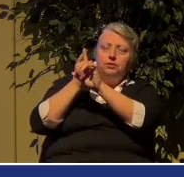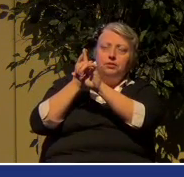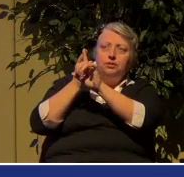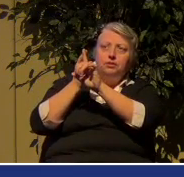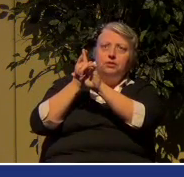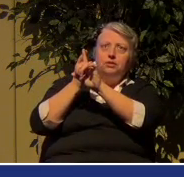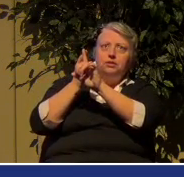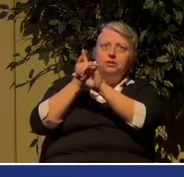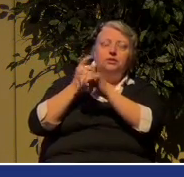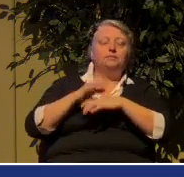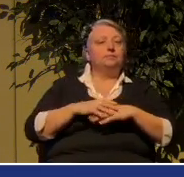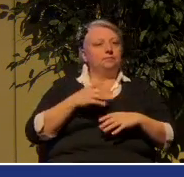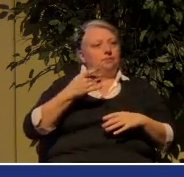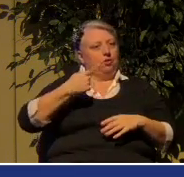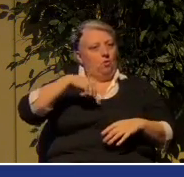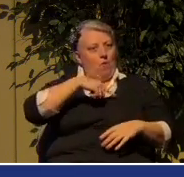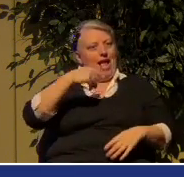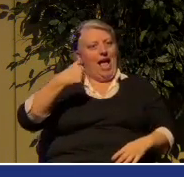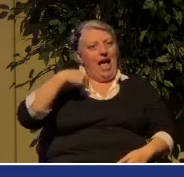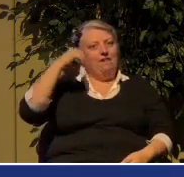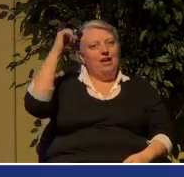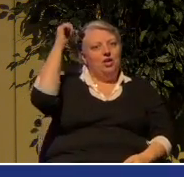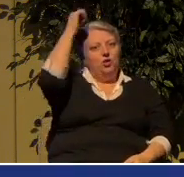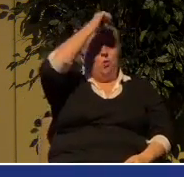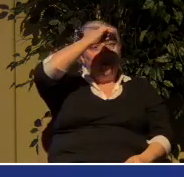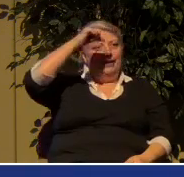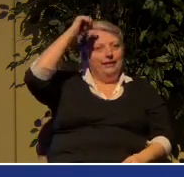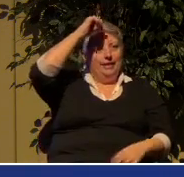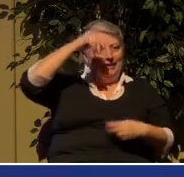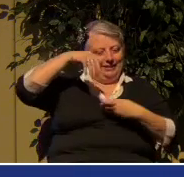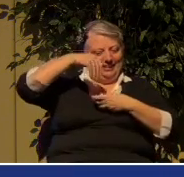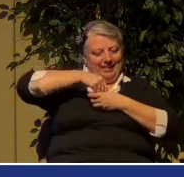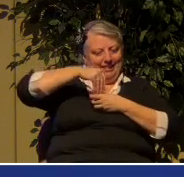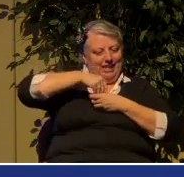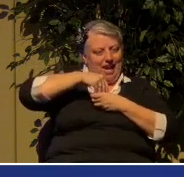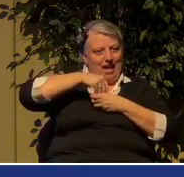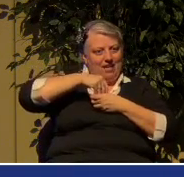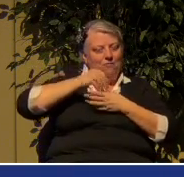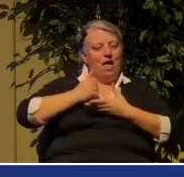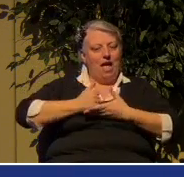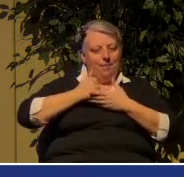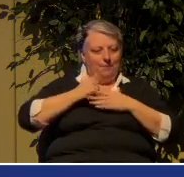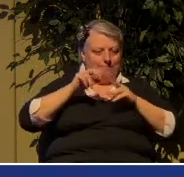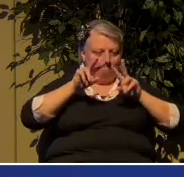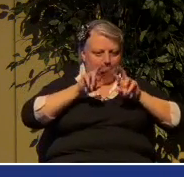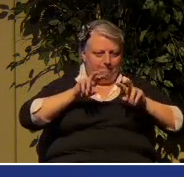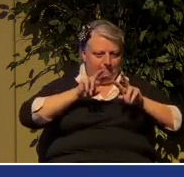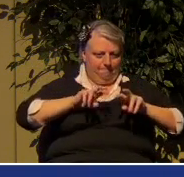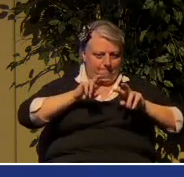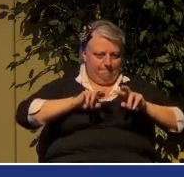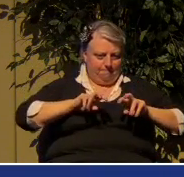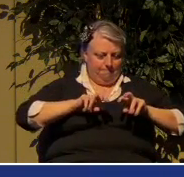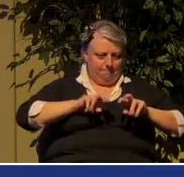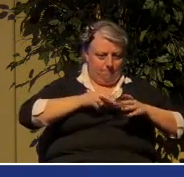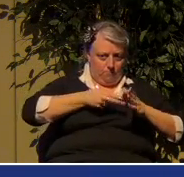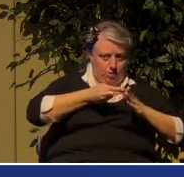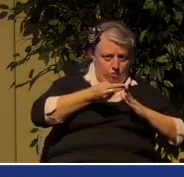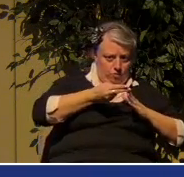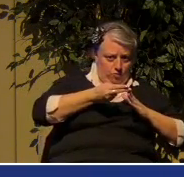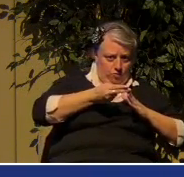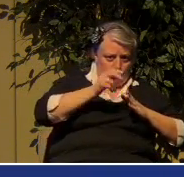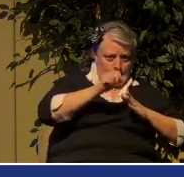anointing on the inside that will help you discern what truth is. And you've got to learn